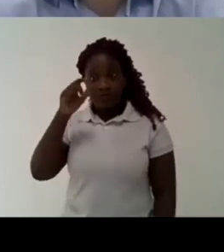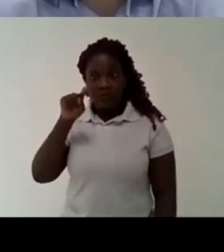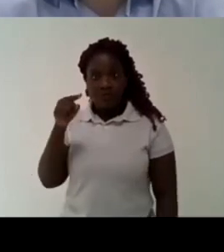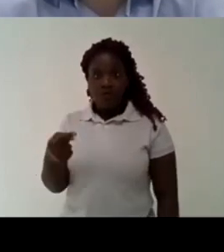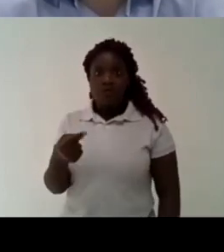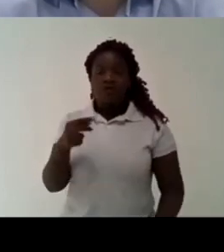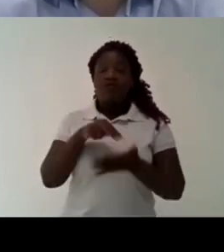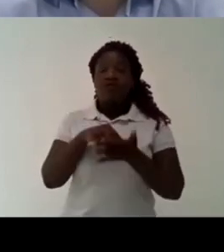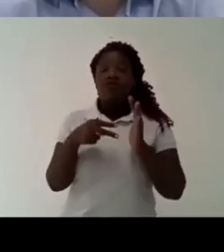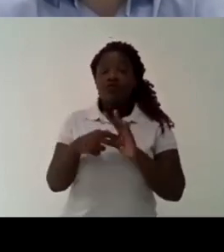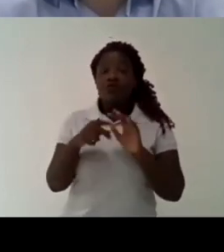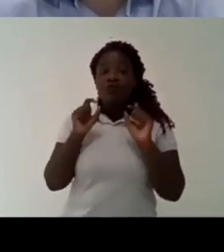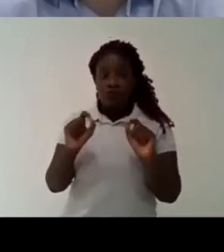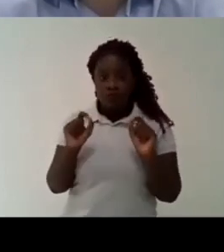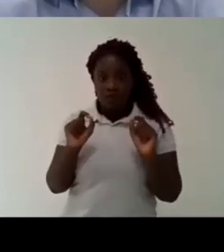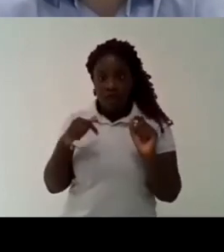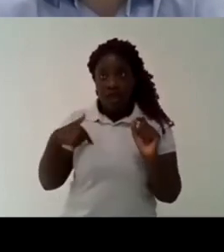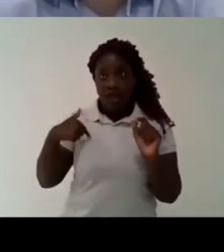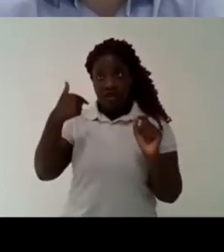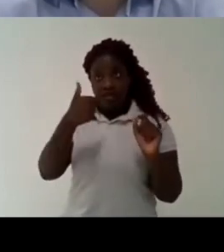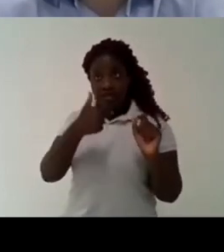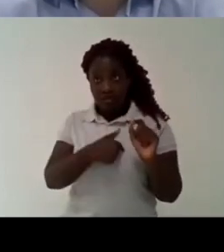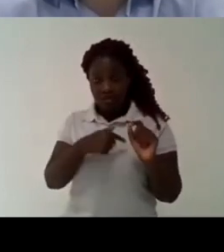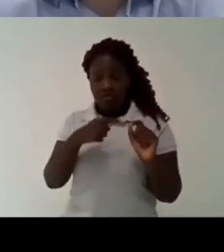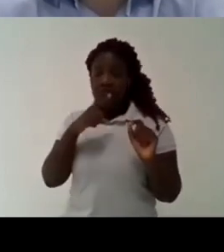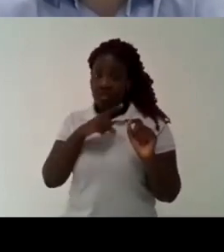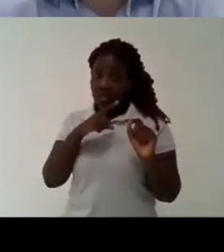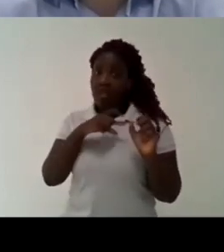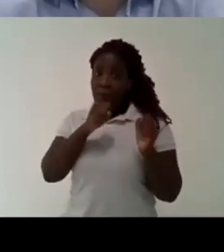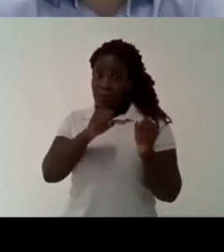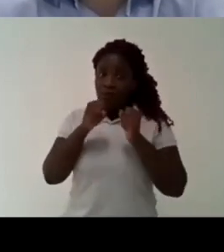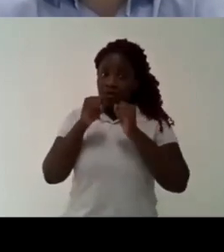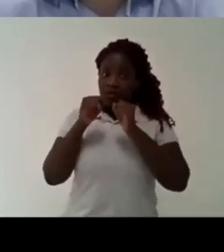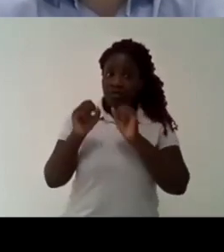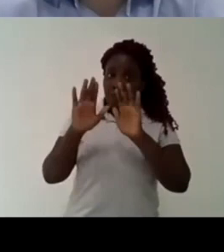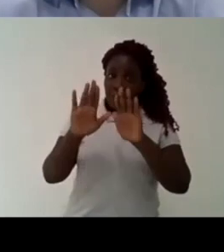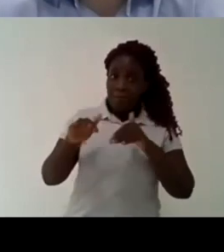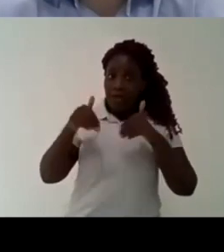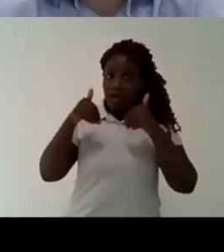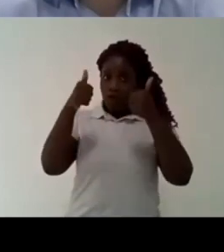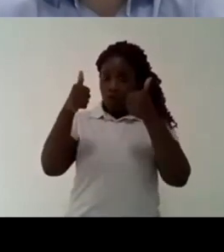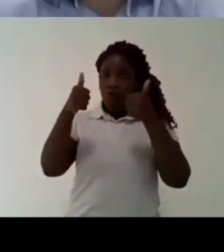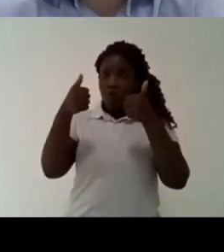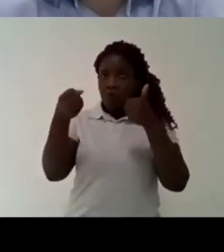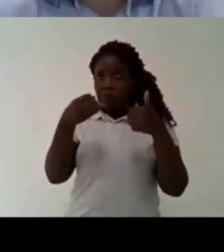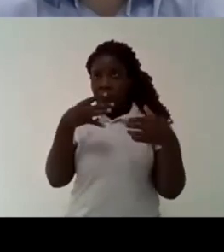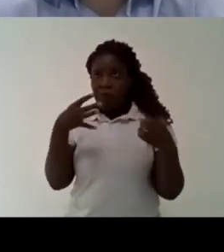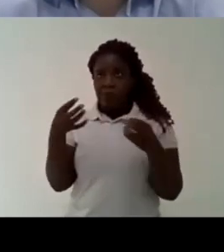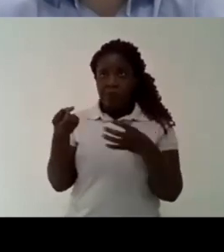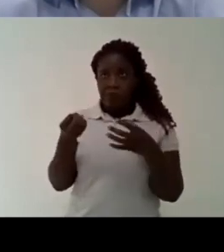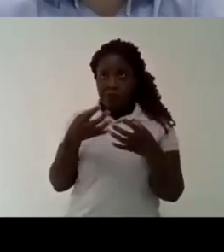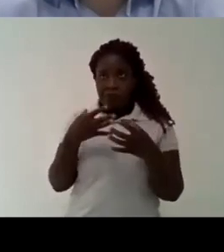so when we look at the the level of demand uh for